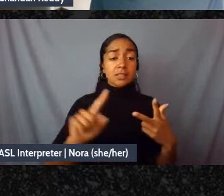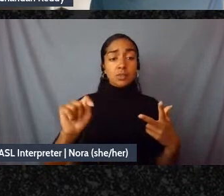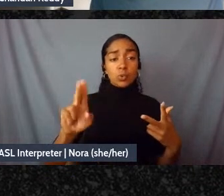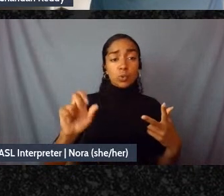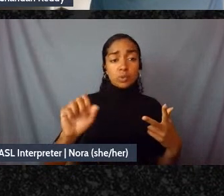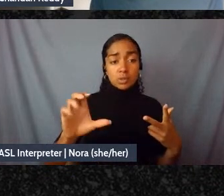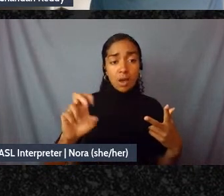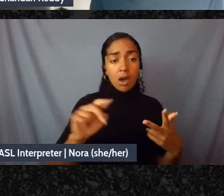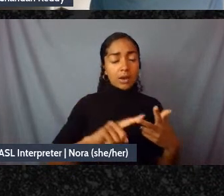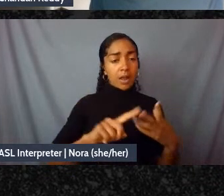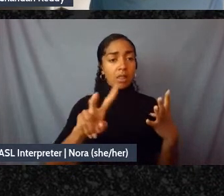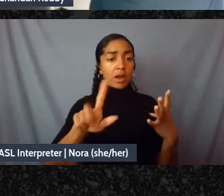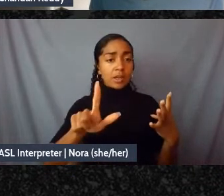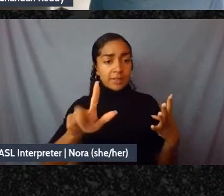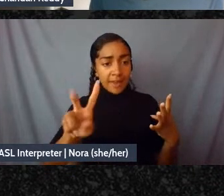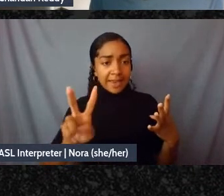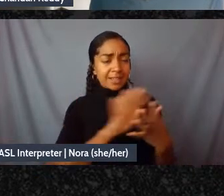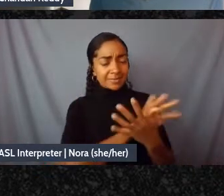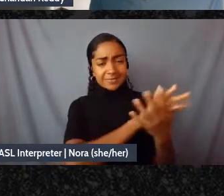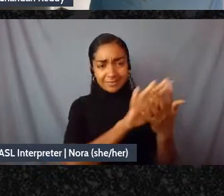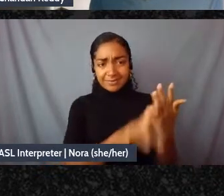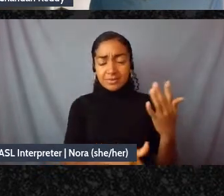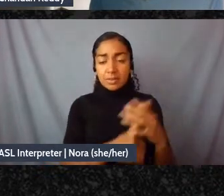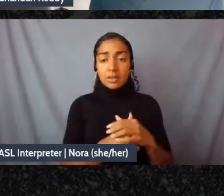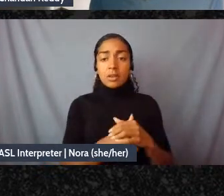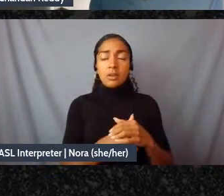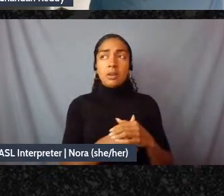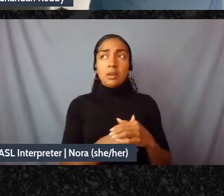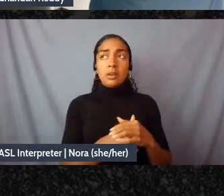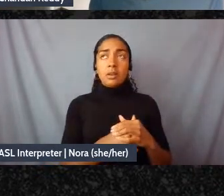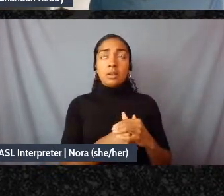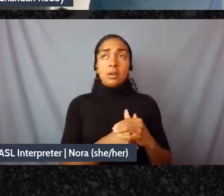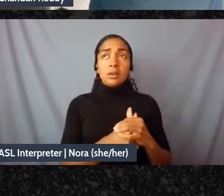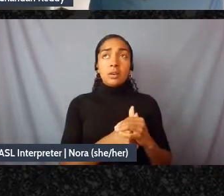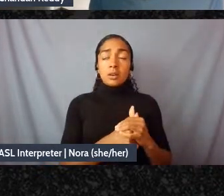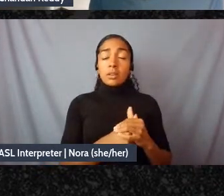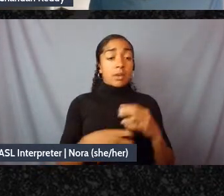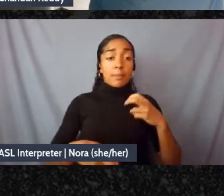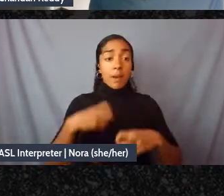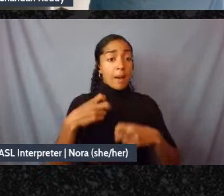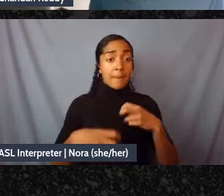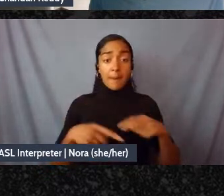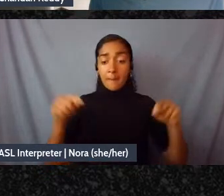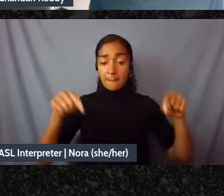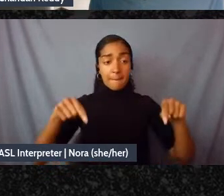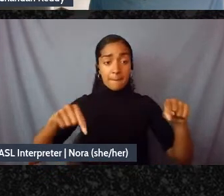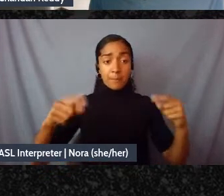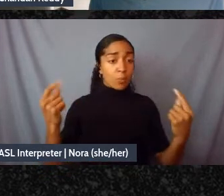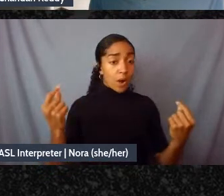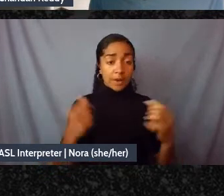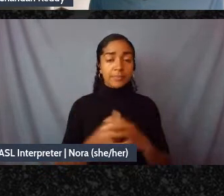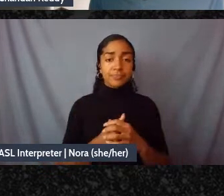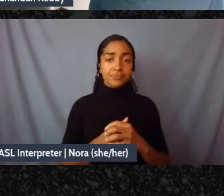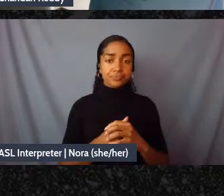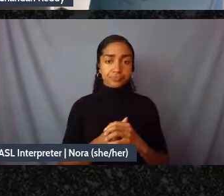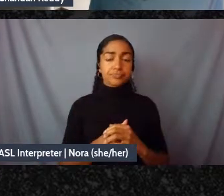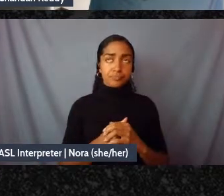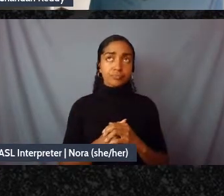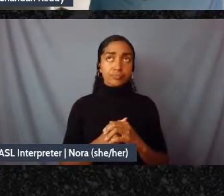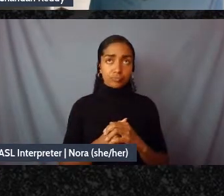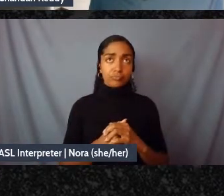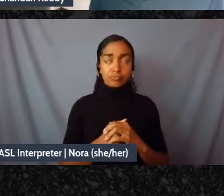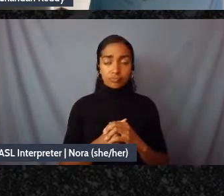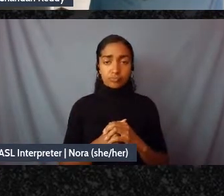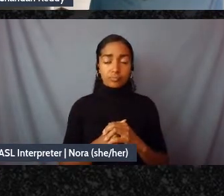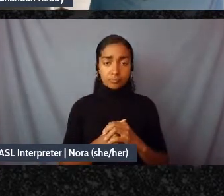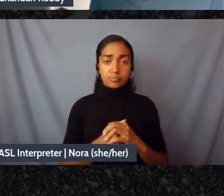forth and you know the issue here is that every step of the way the state